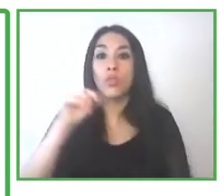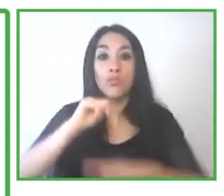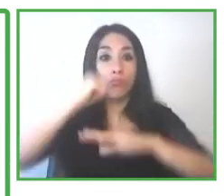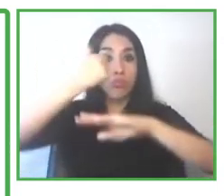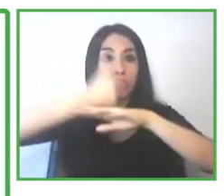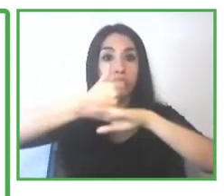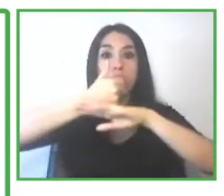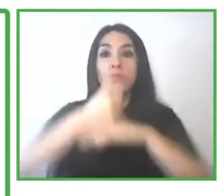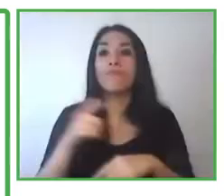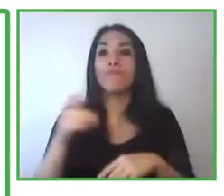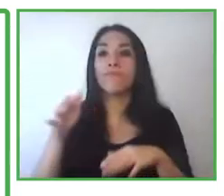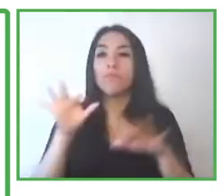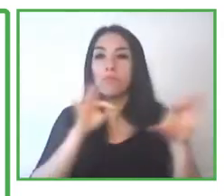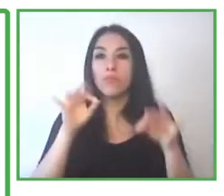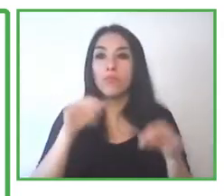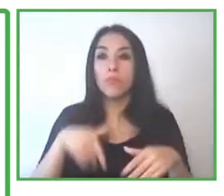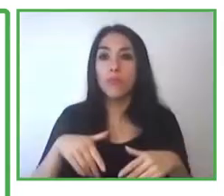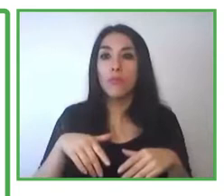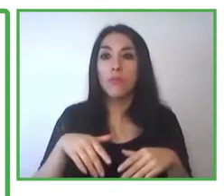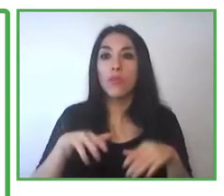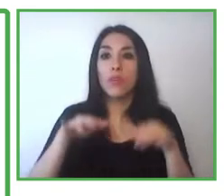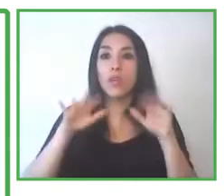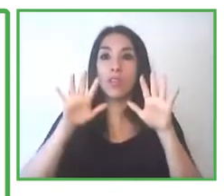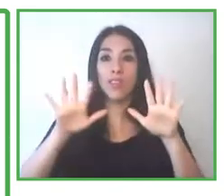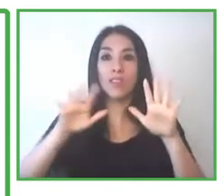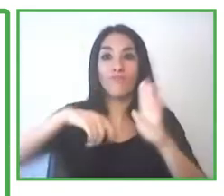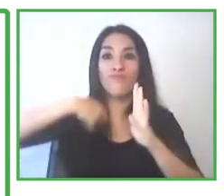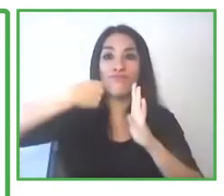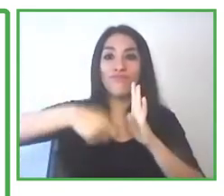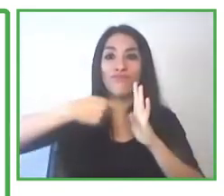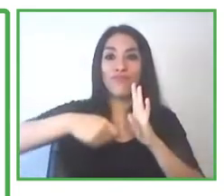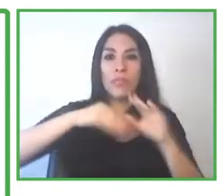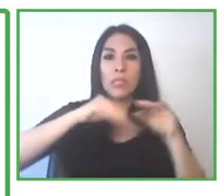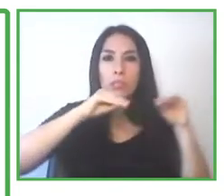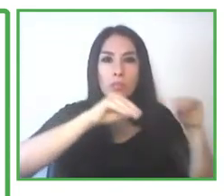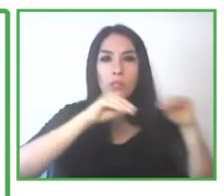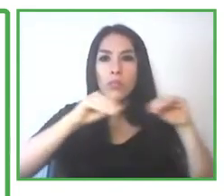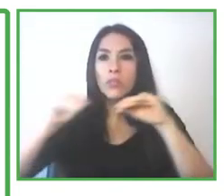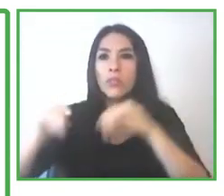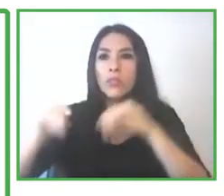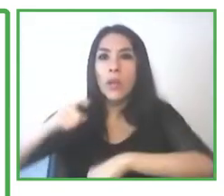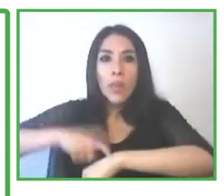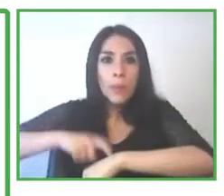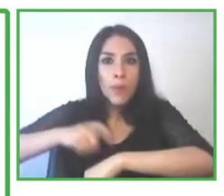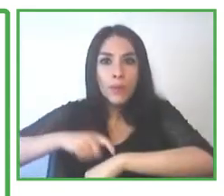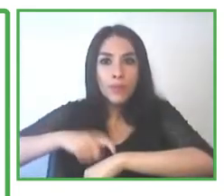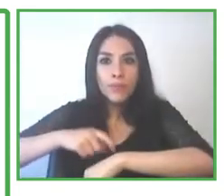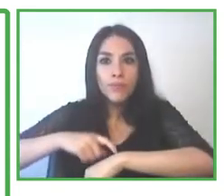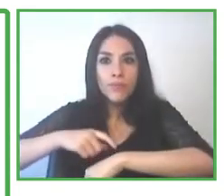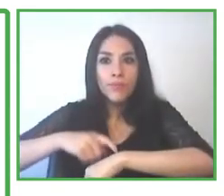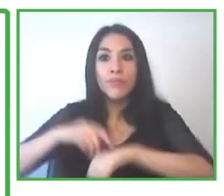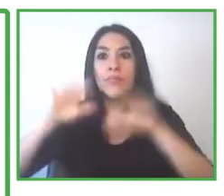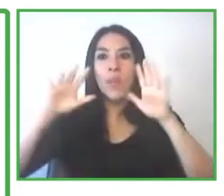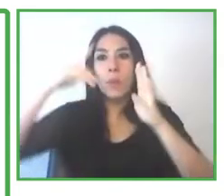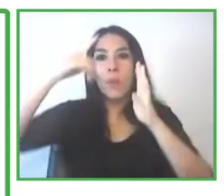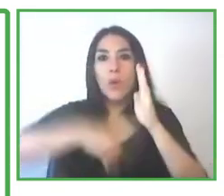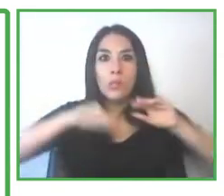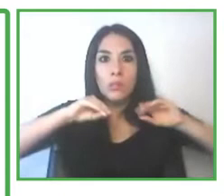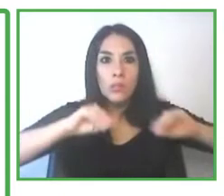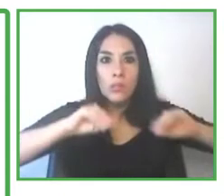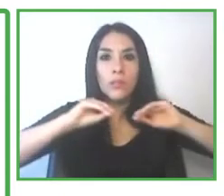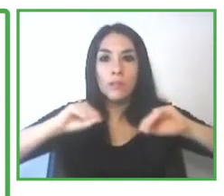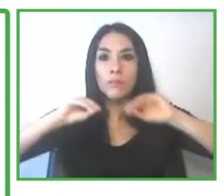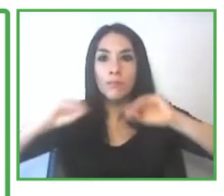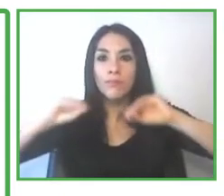these initiatives are become a part of a training program of six months to identify the needs, goals and strategy with the